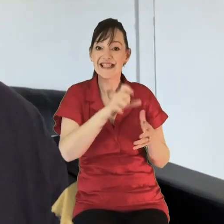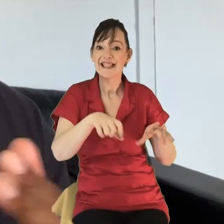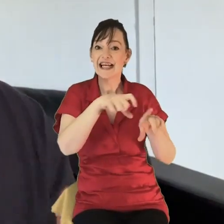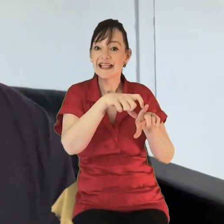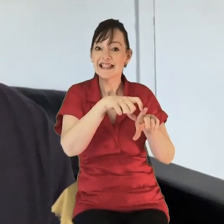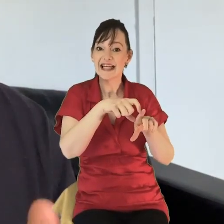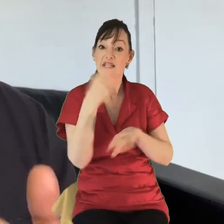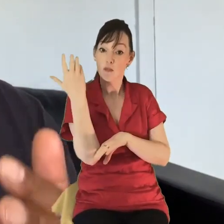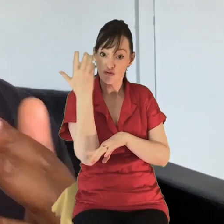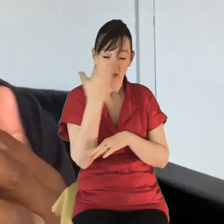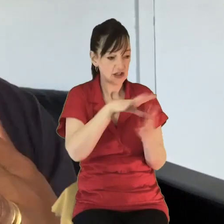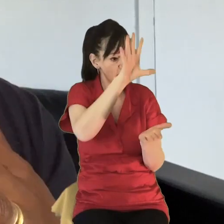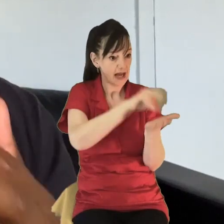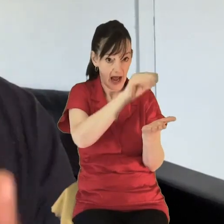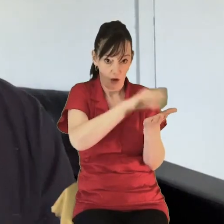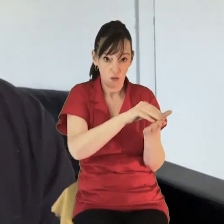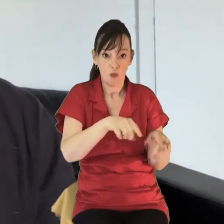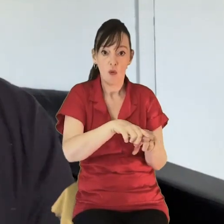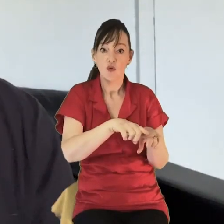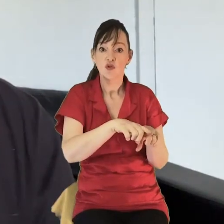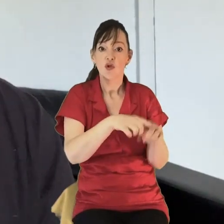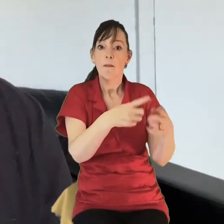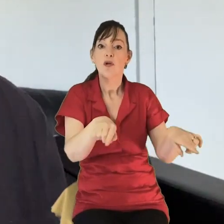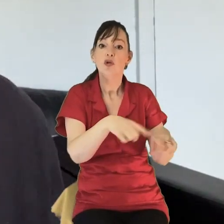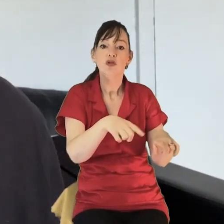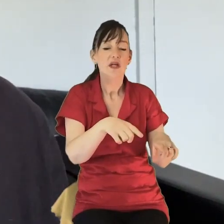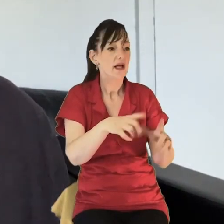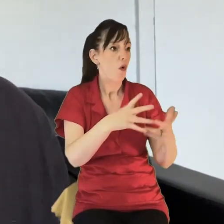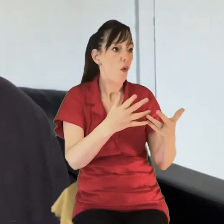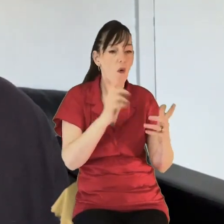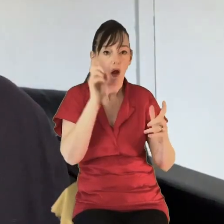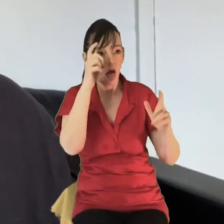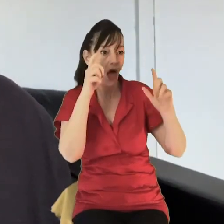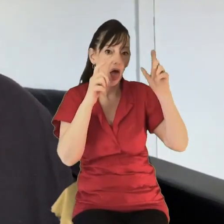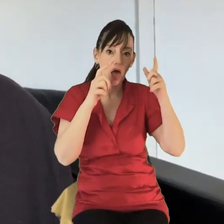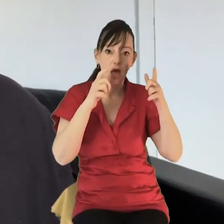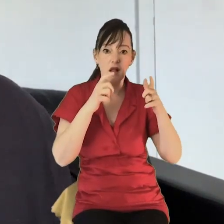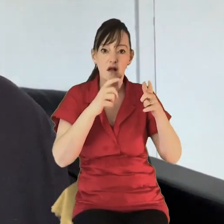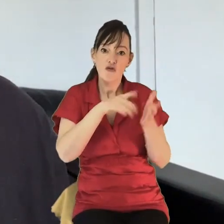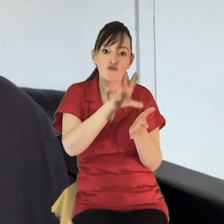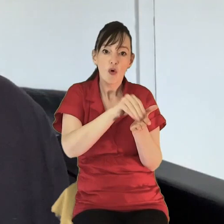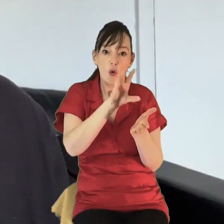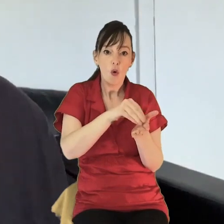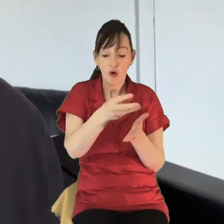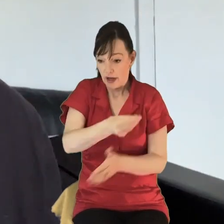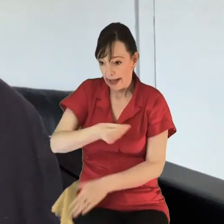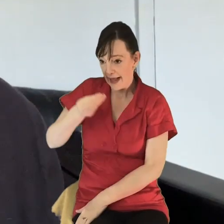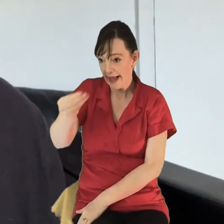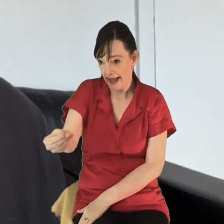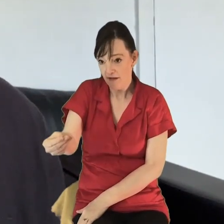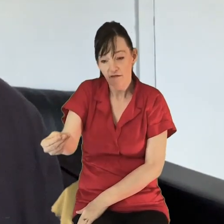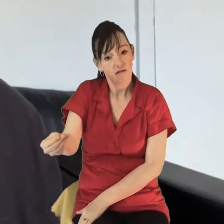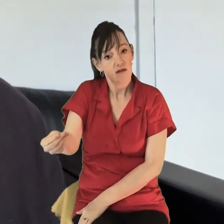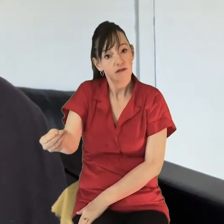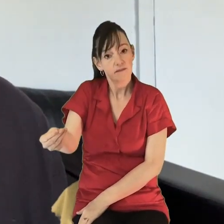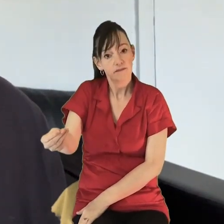messages and music and inspirational items that they can just put in their CD player because they don't have access